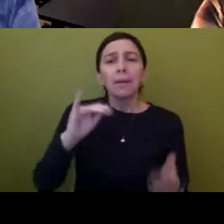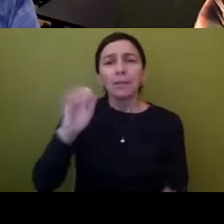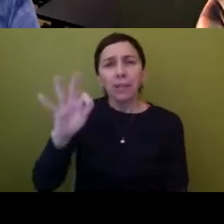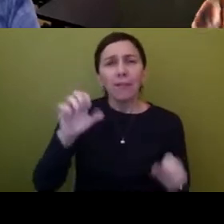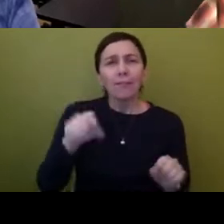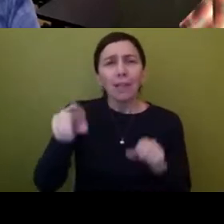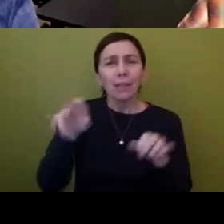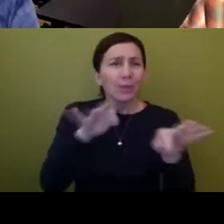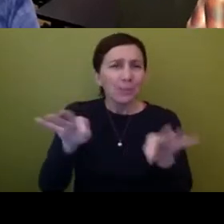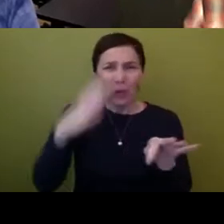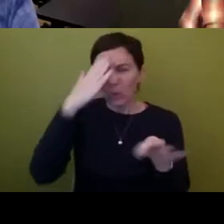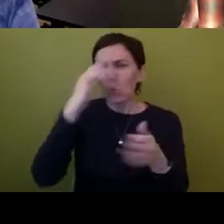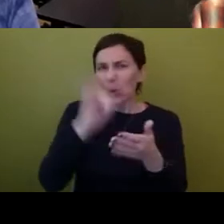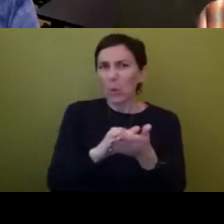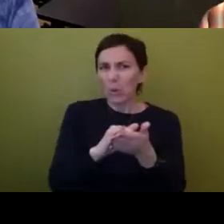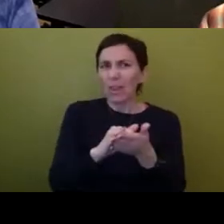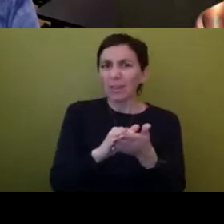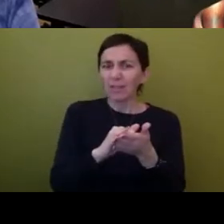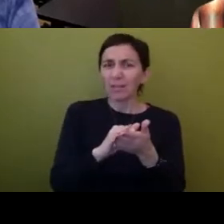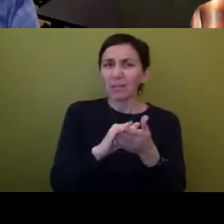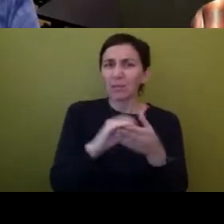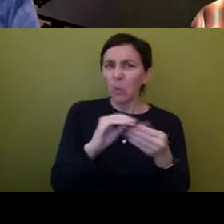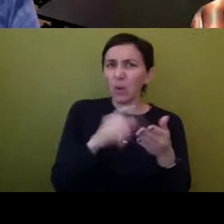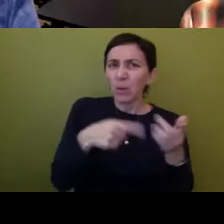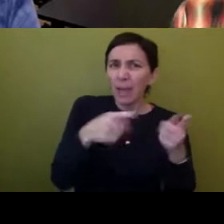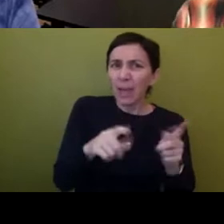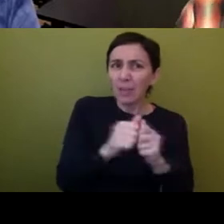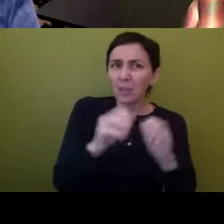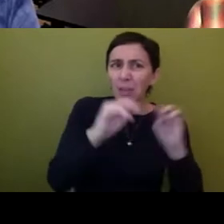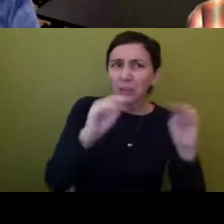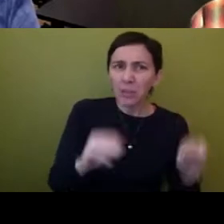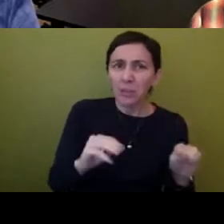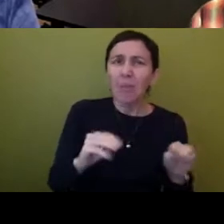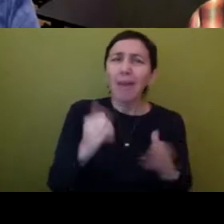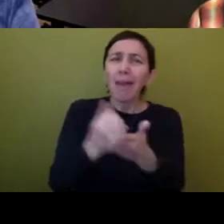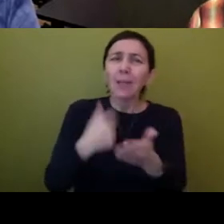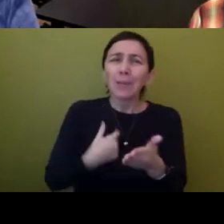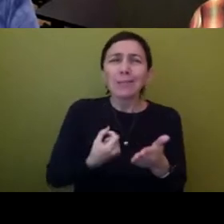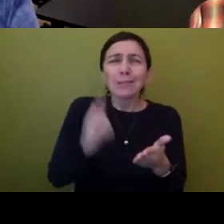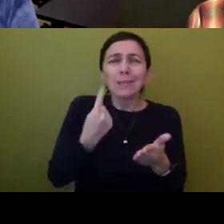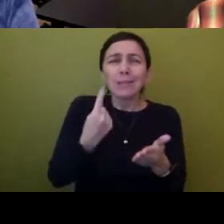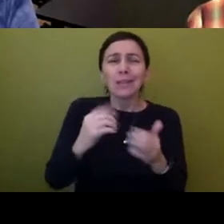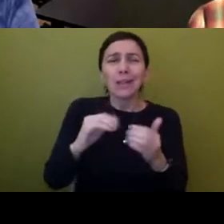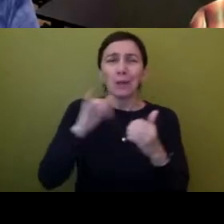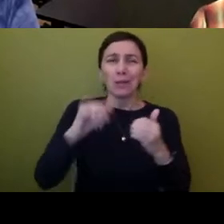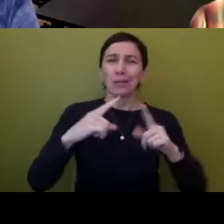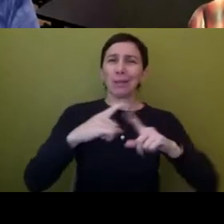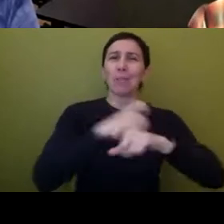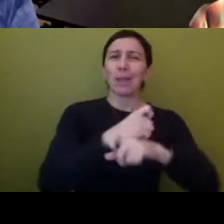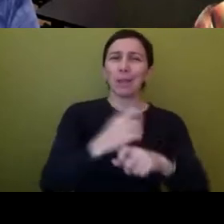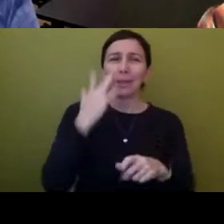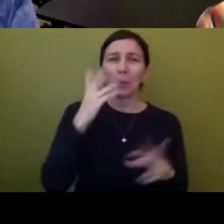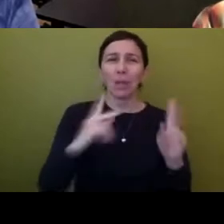you sort of illuminate what you think some of the complexity around this issue and why people have a hesitation around